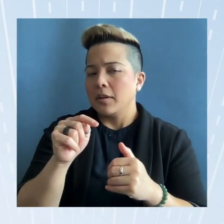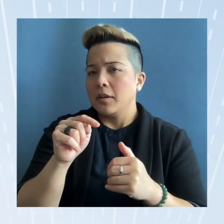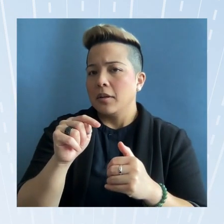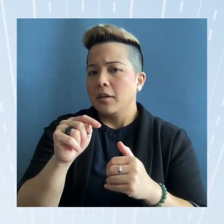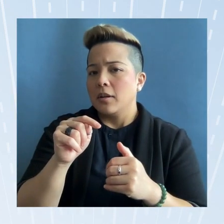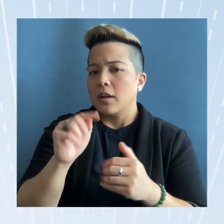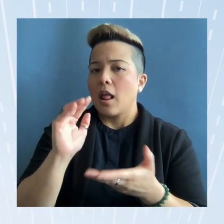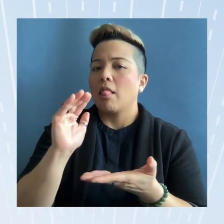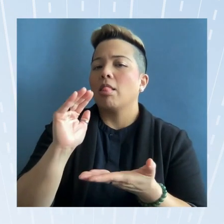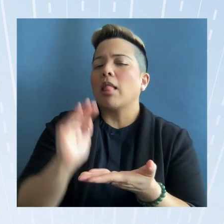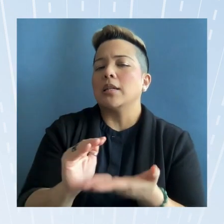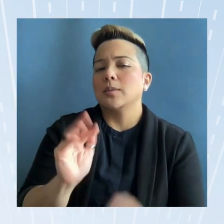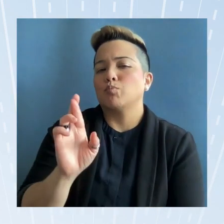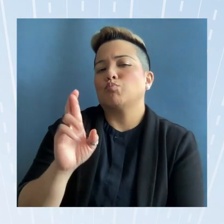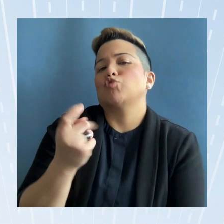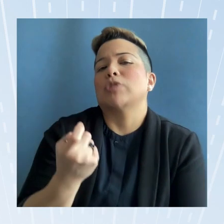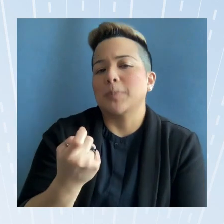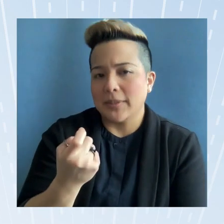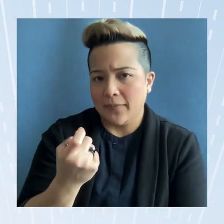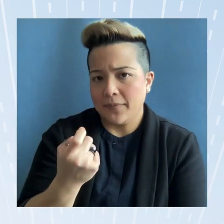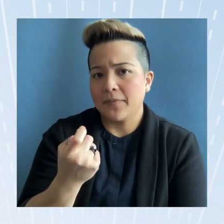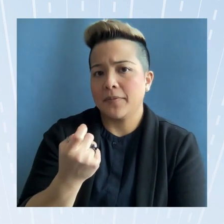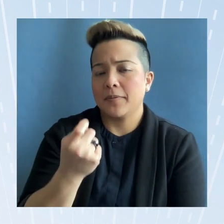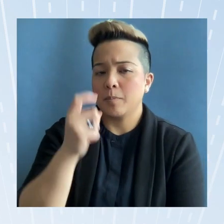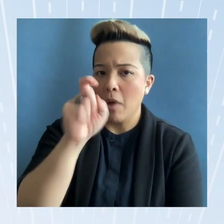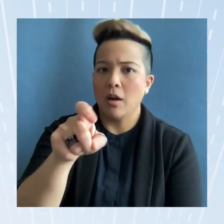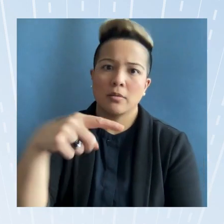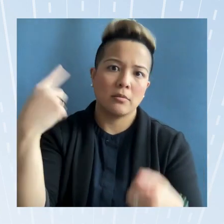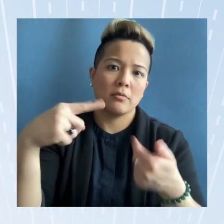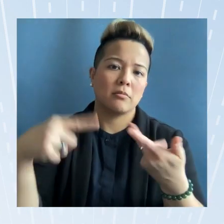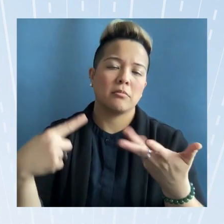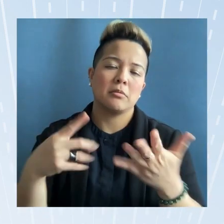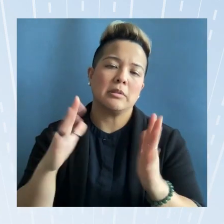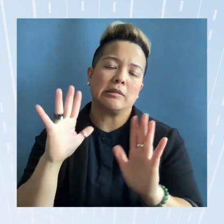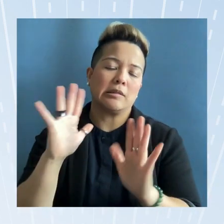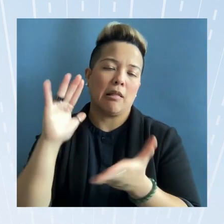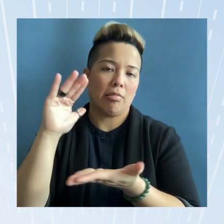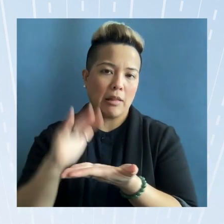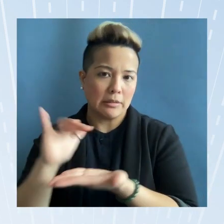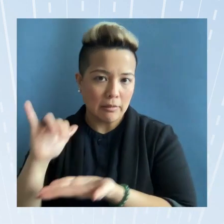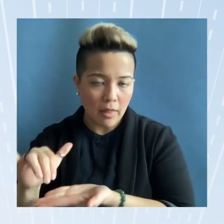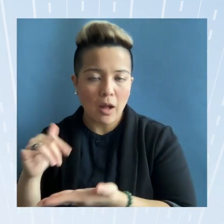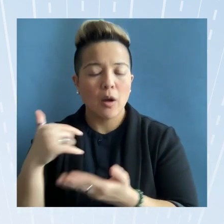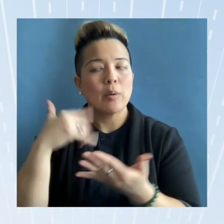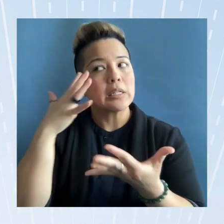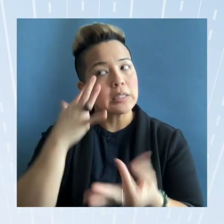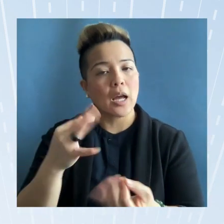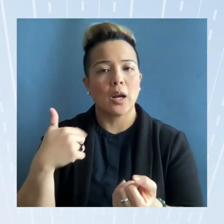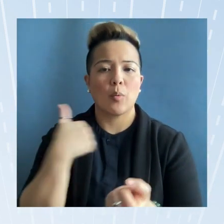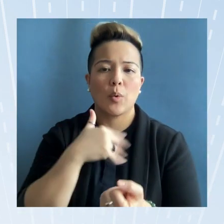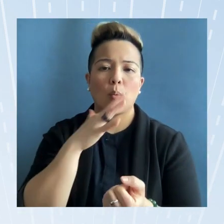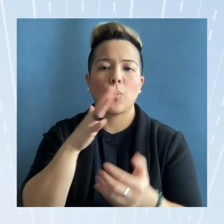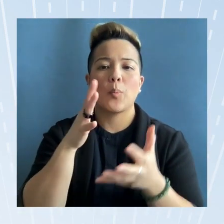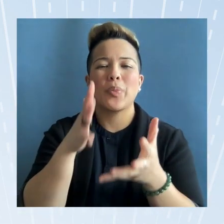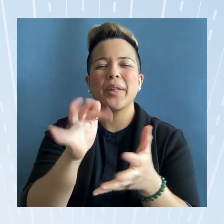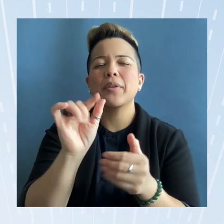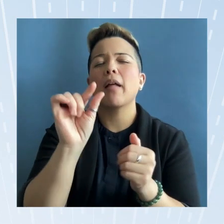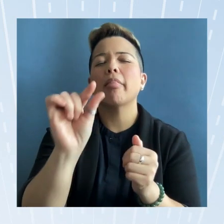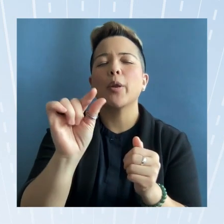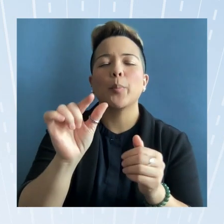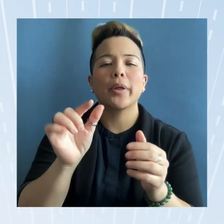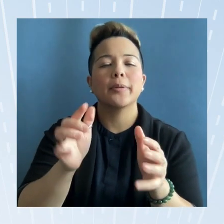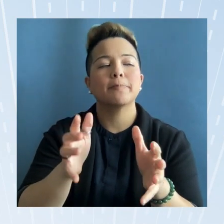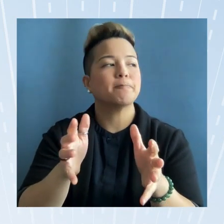less prescriptive and so we decided that we would we would leave it a little bit a